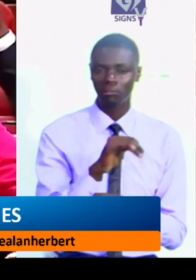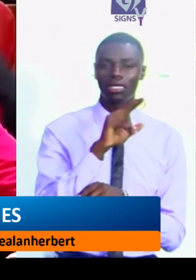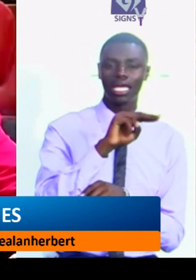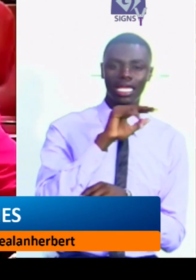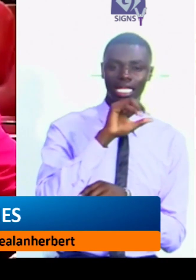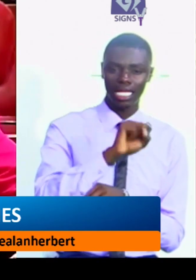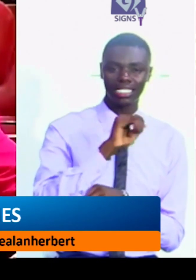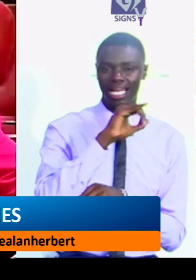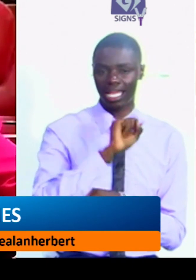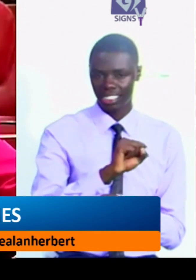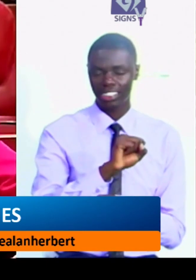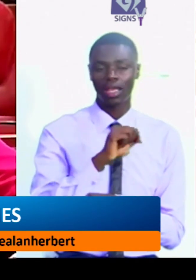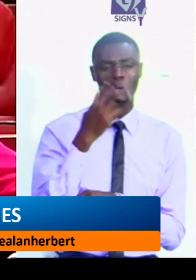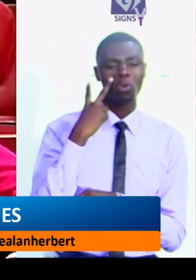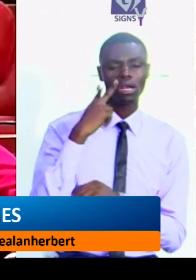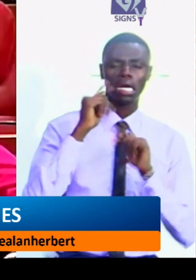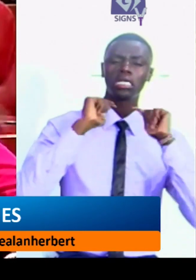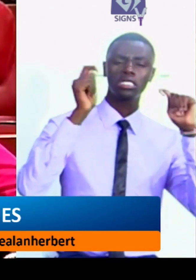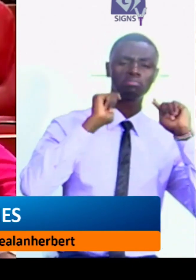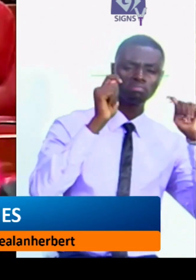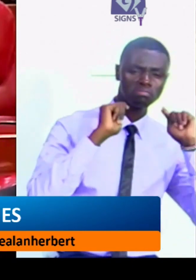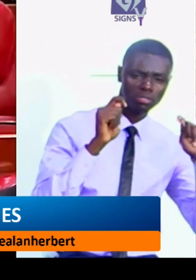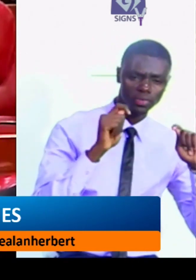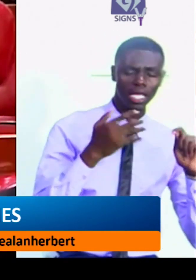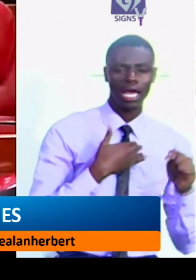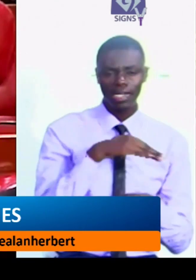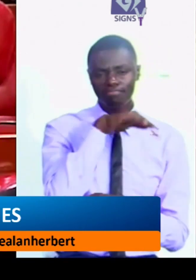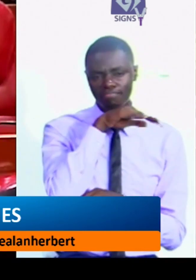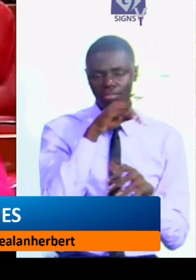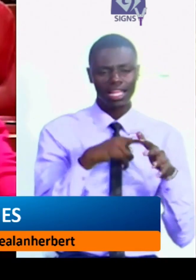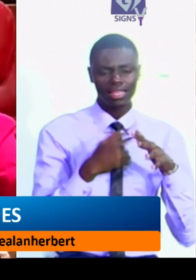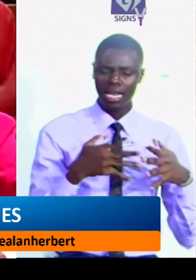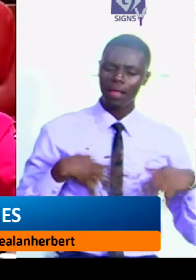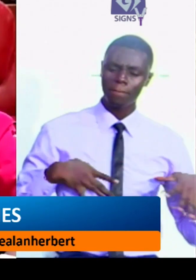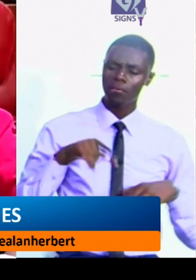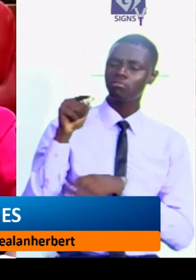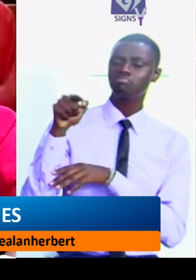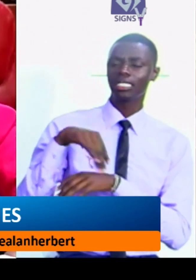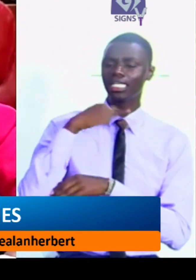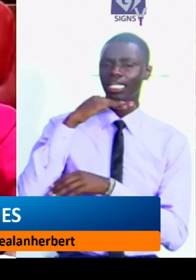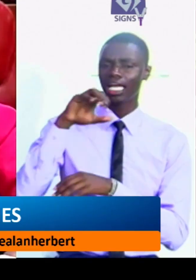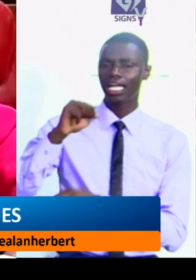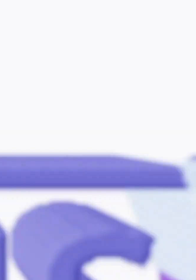wanangalia mandamano ya mweshimua raila wanaacha watu wana kufa shaka hola